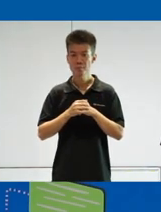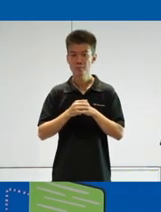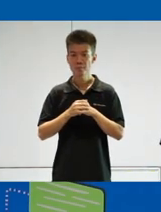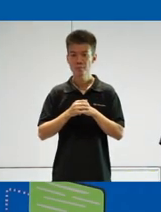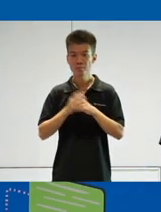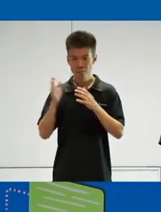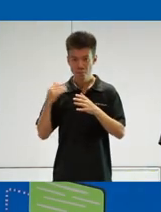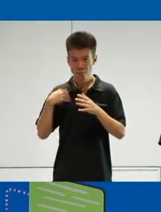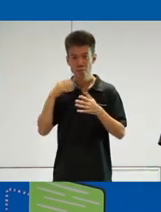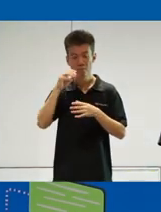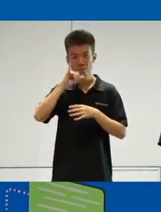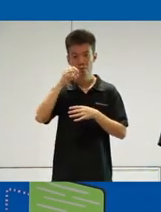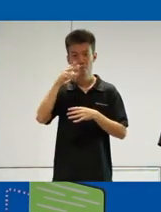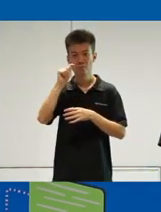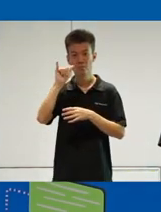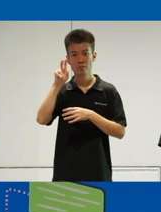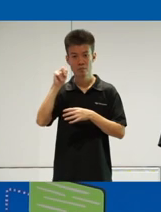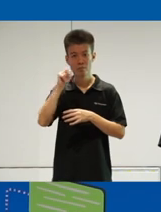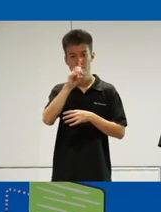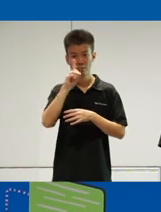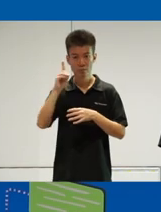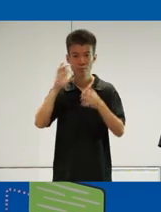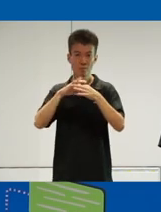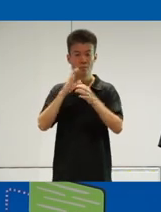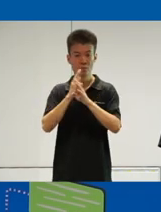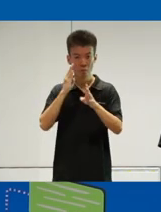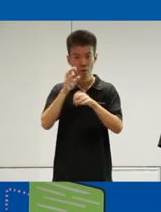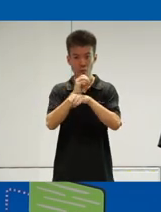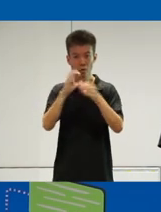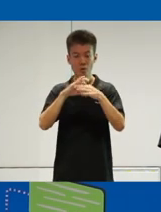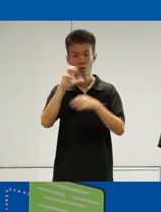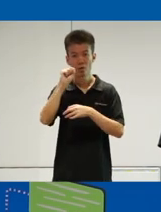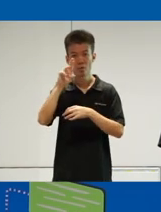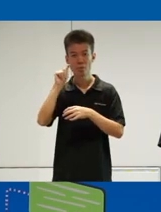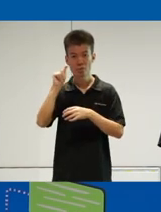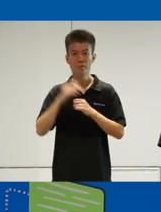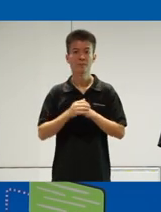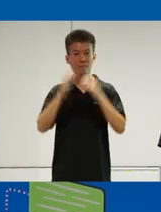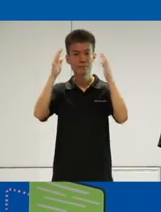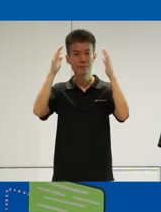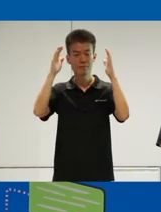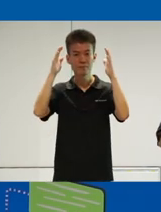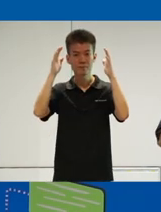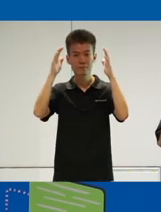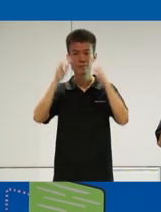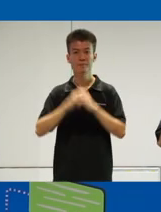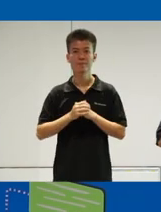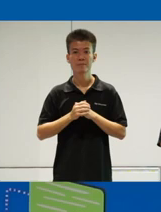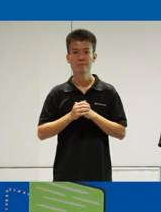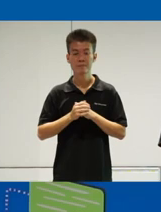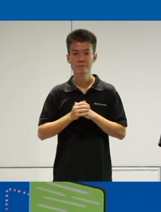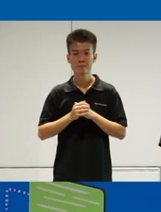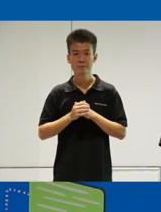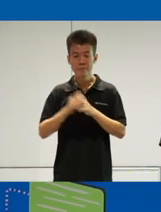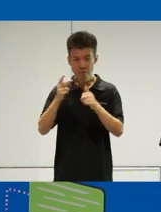Then we have Mr. John Tan, Deputy Director of Bus Operations from SMRT. We have Mr. Sean